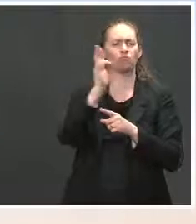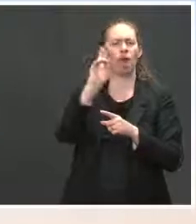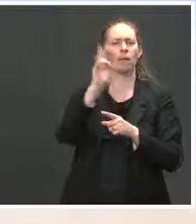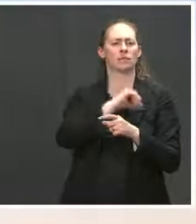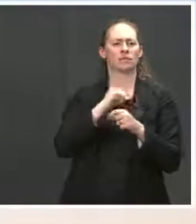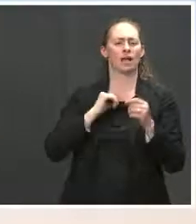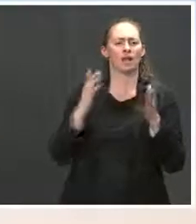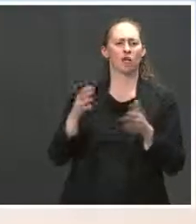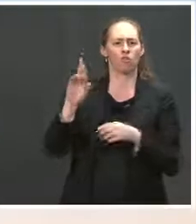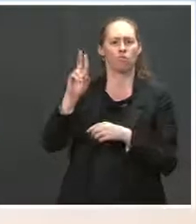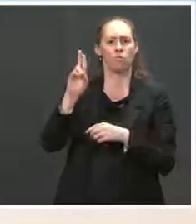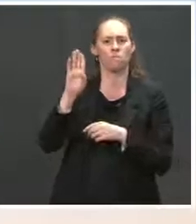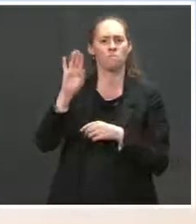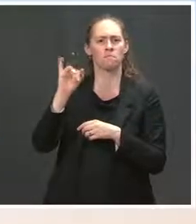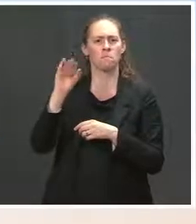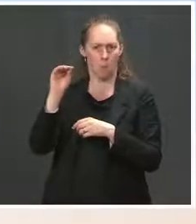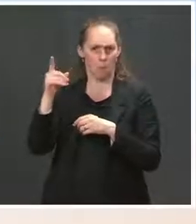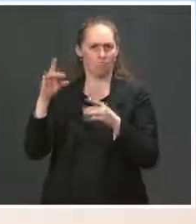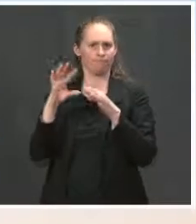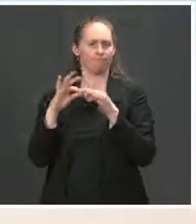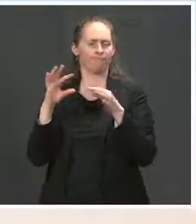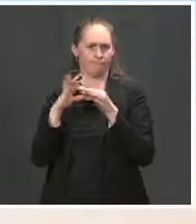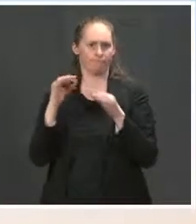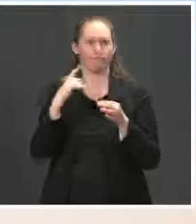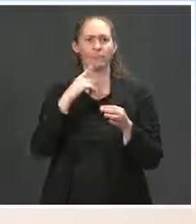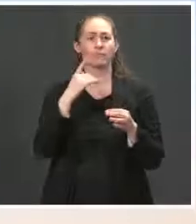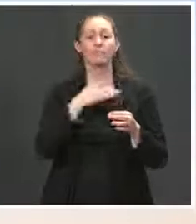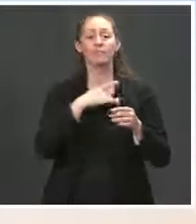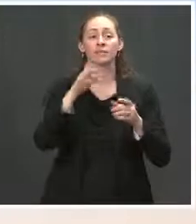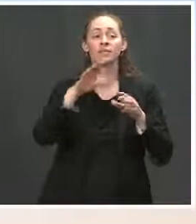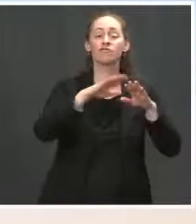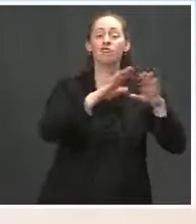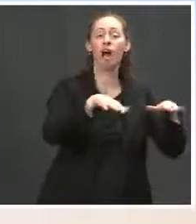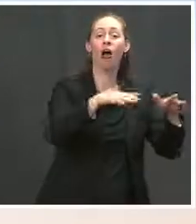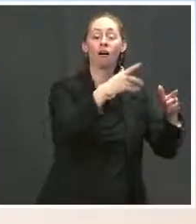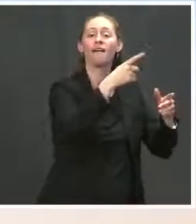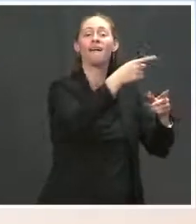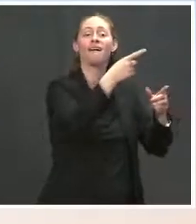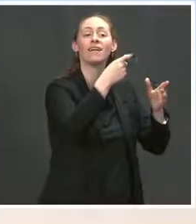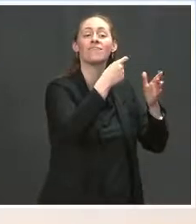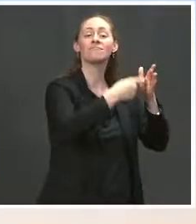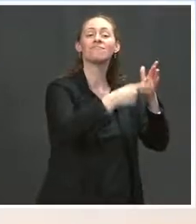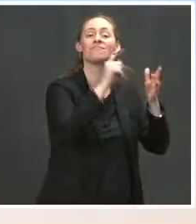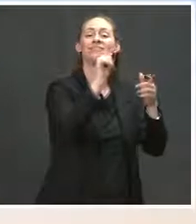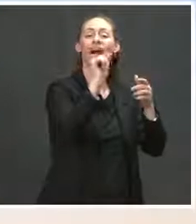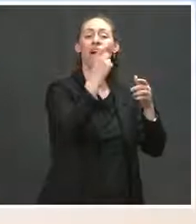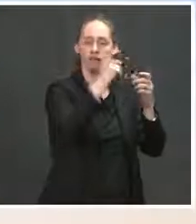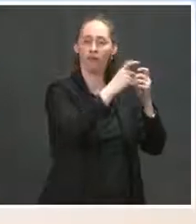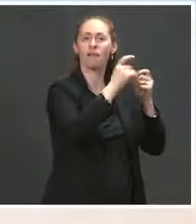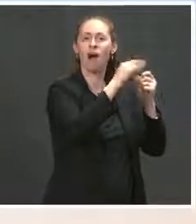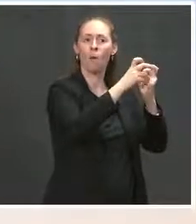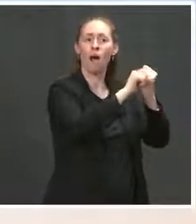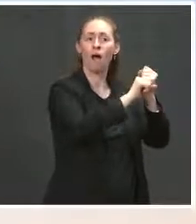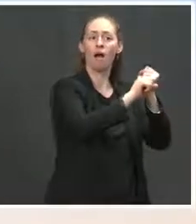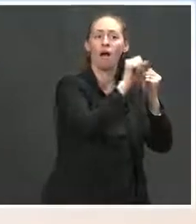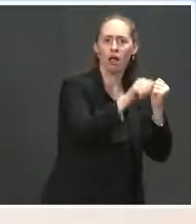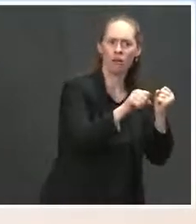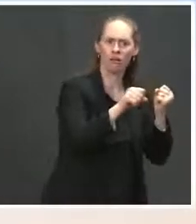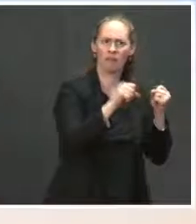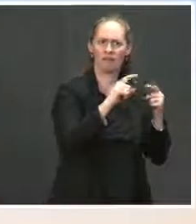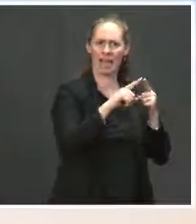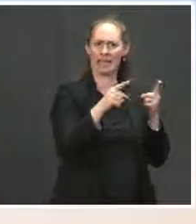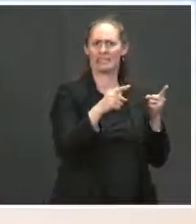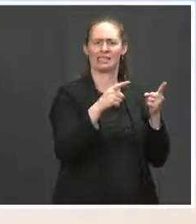supportive of things like the child tax credit and may even extending it. But they don't want to see things that they, in their view, see as welfare